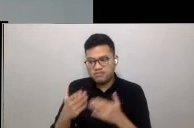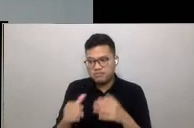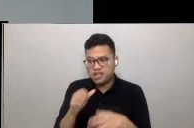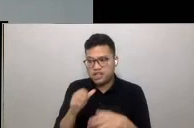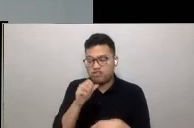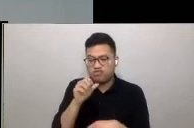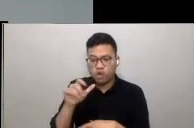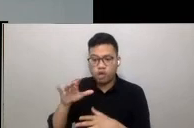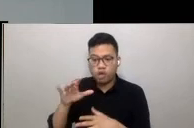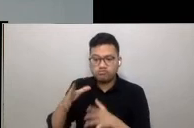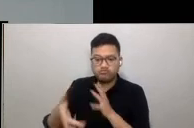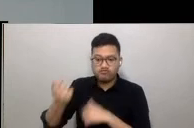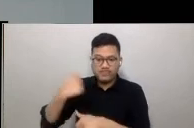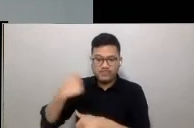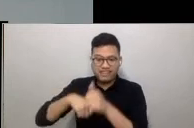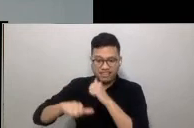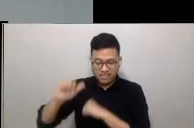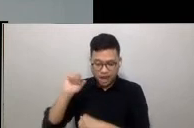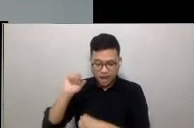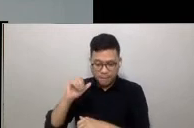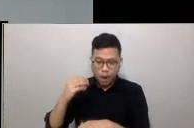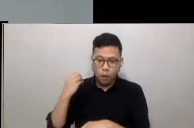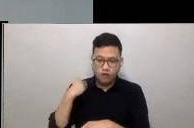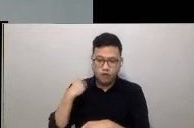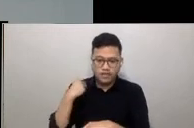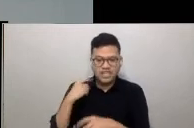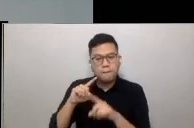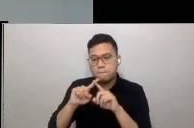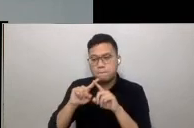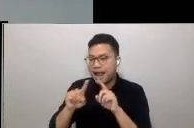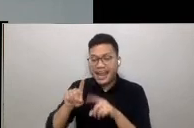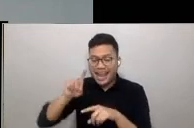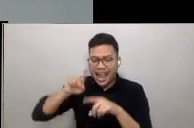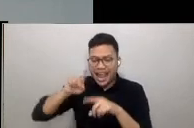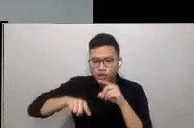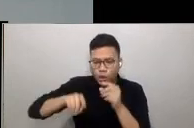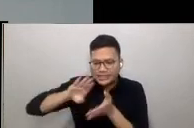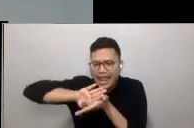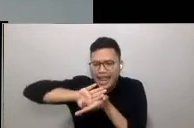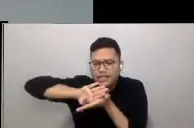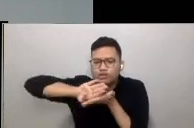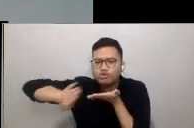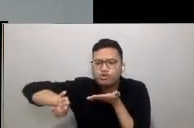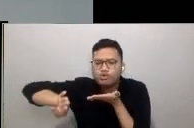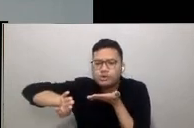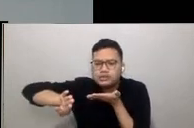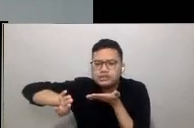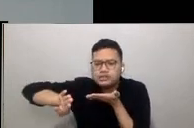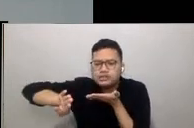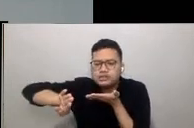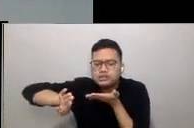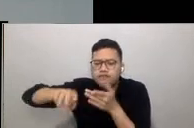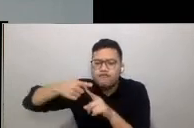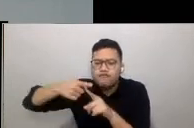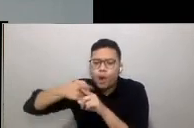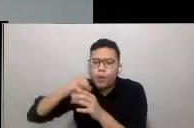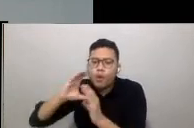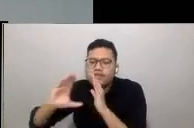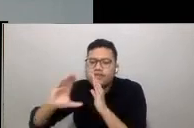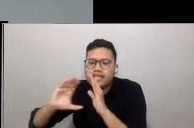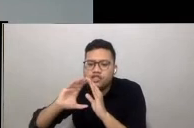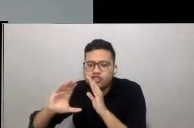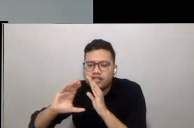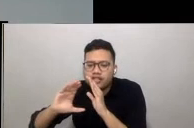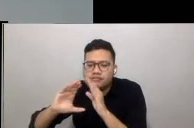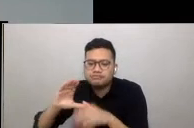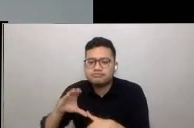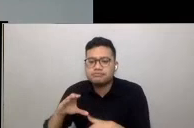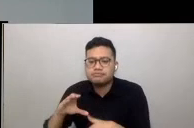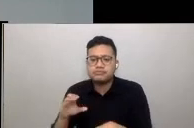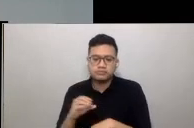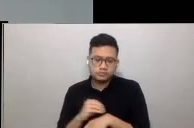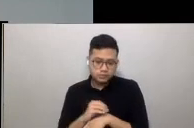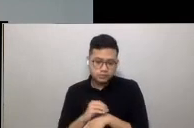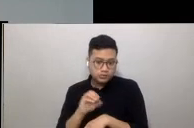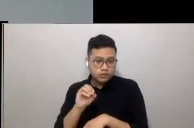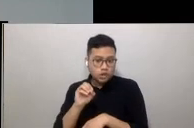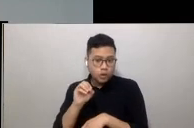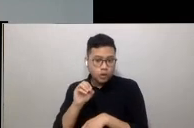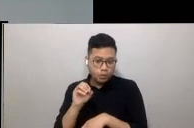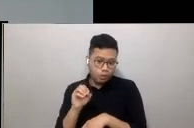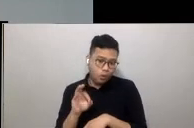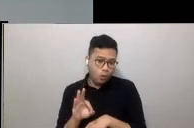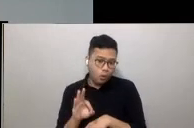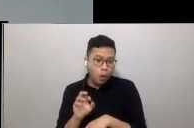not be excluded from the conversations before the pandemic started, or disadvantaged through their lack of physical